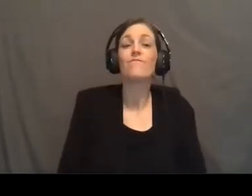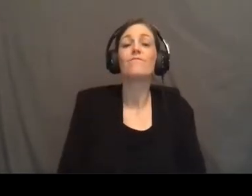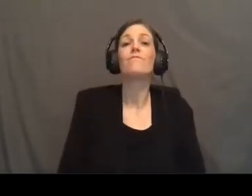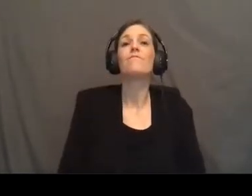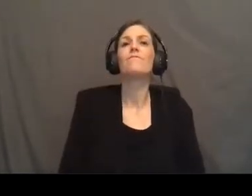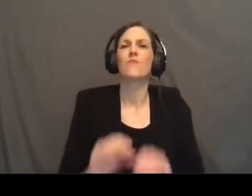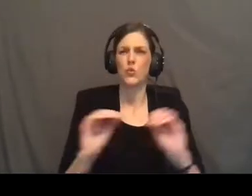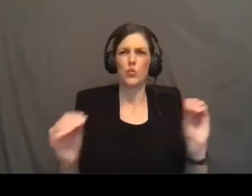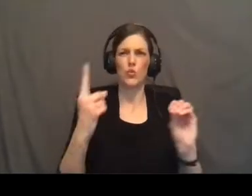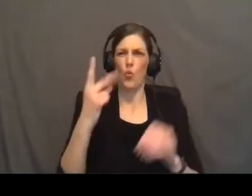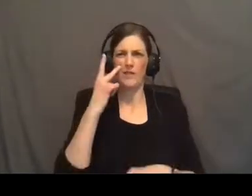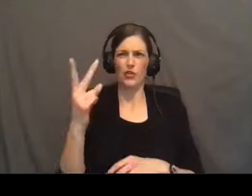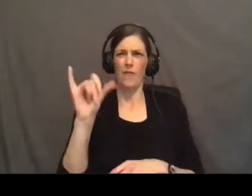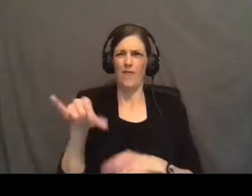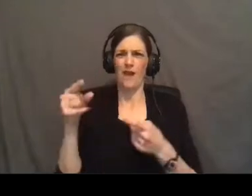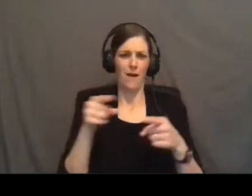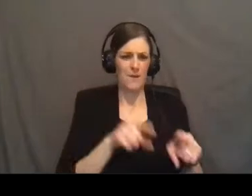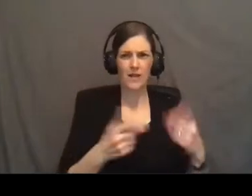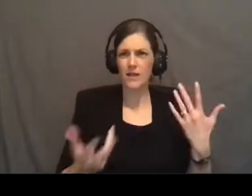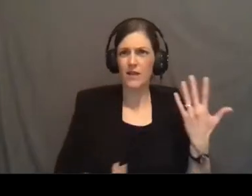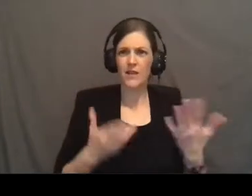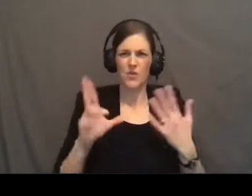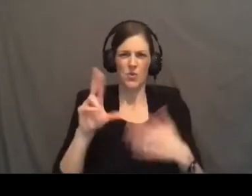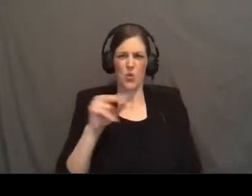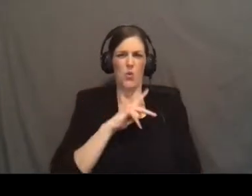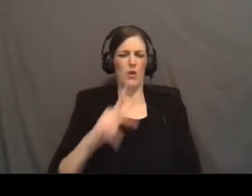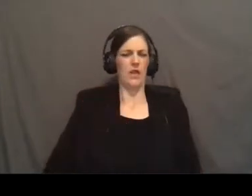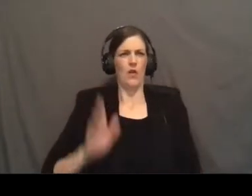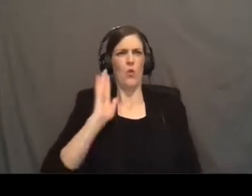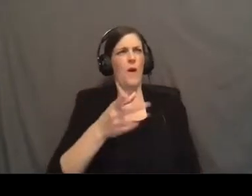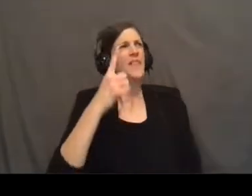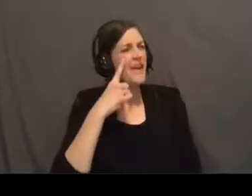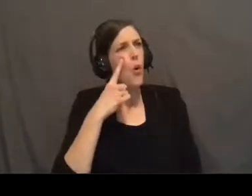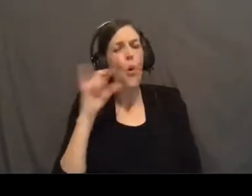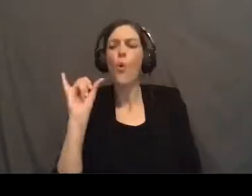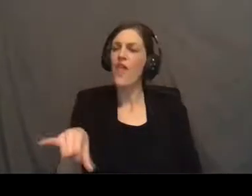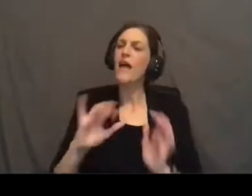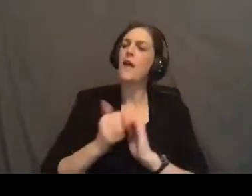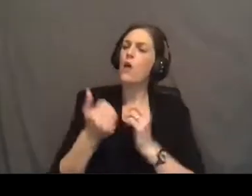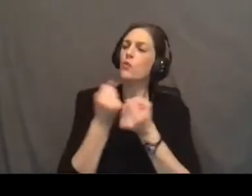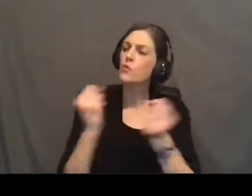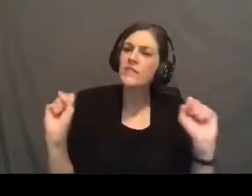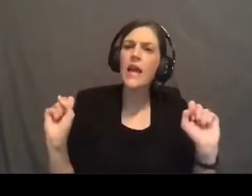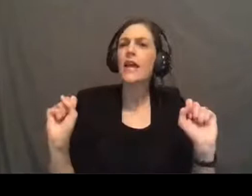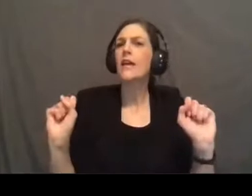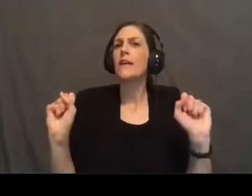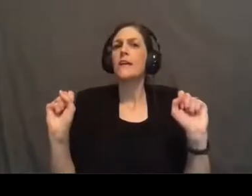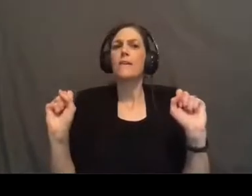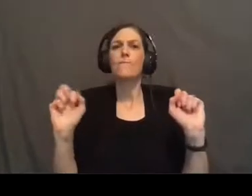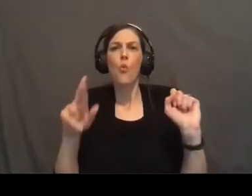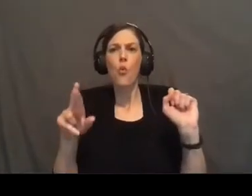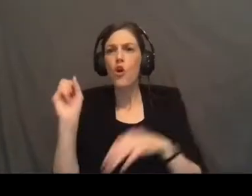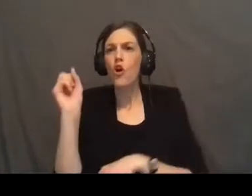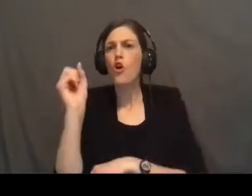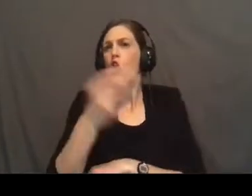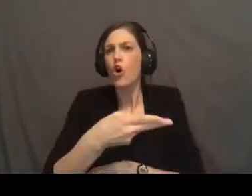No one foresaw this coming. No king would have ever thought that this is the way that you would save or redeem or conquer.